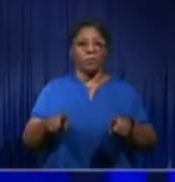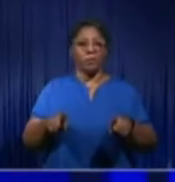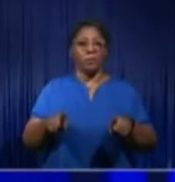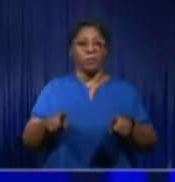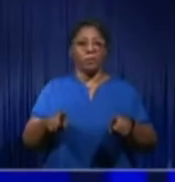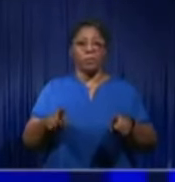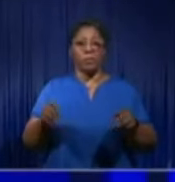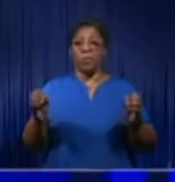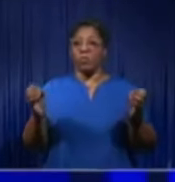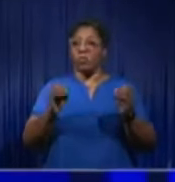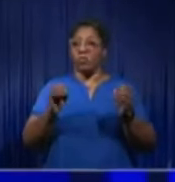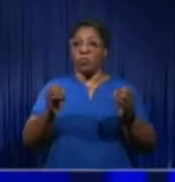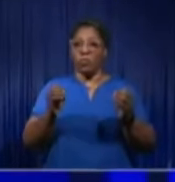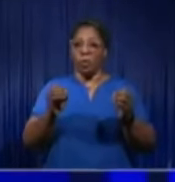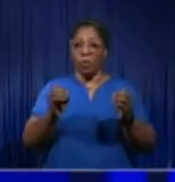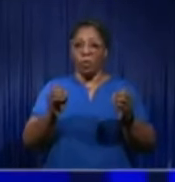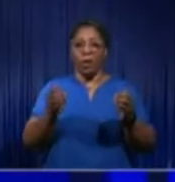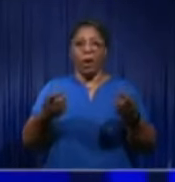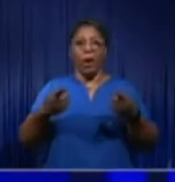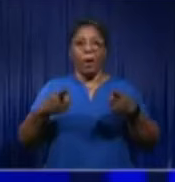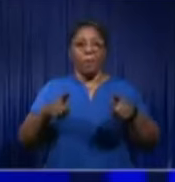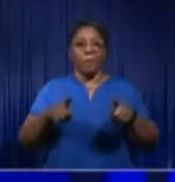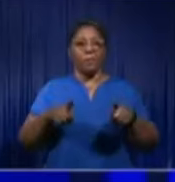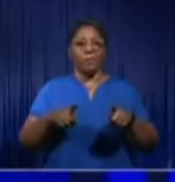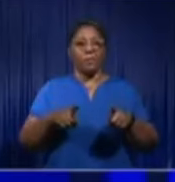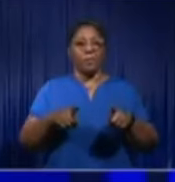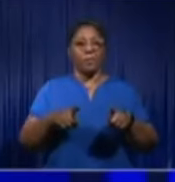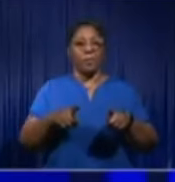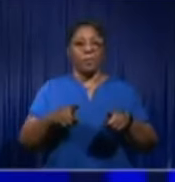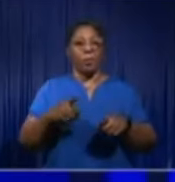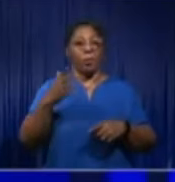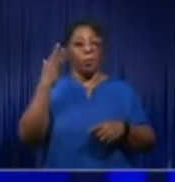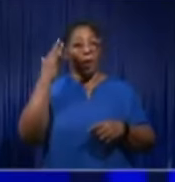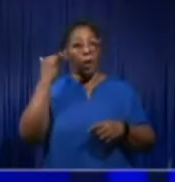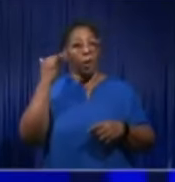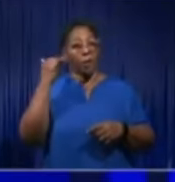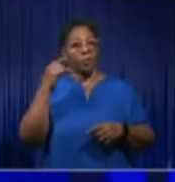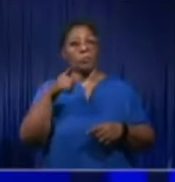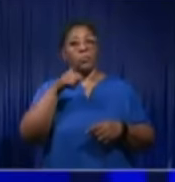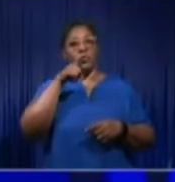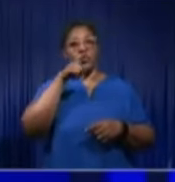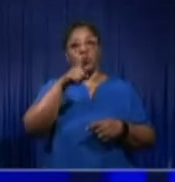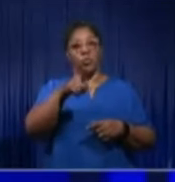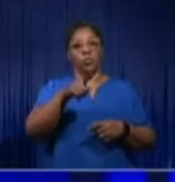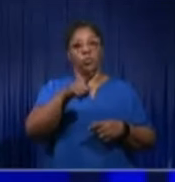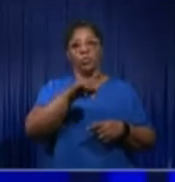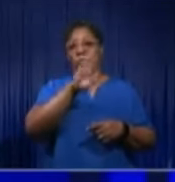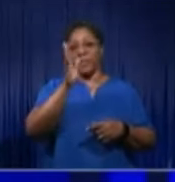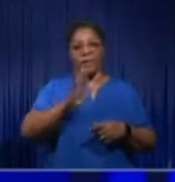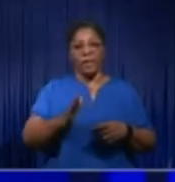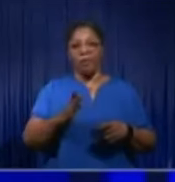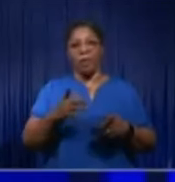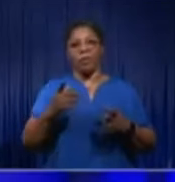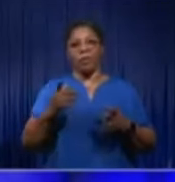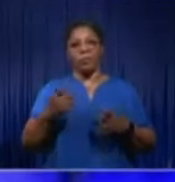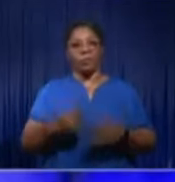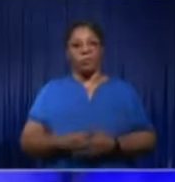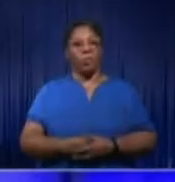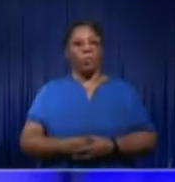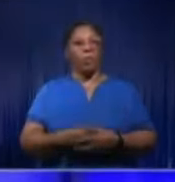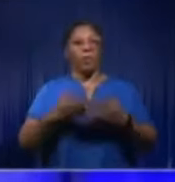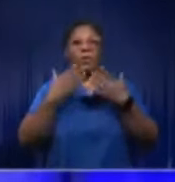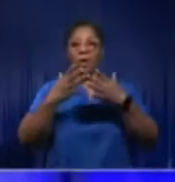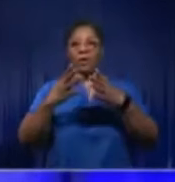enforcement can be taken because you have not, you have not laid those regulations. Thank you so much. Team